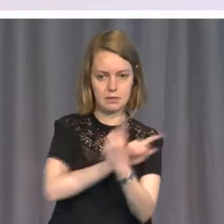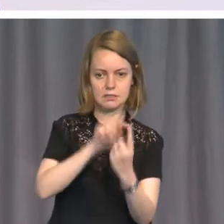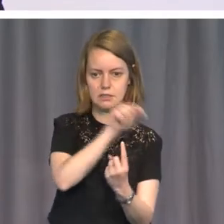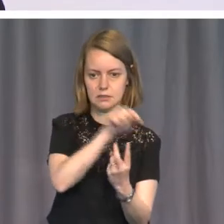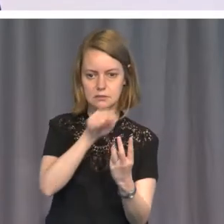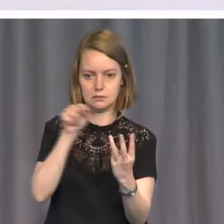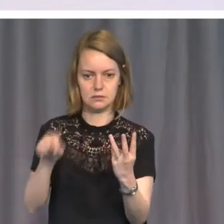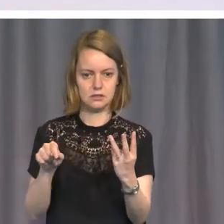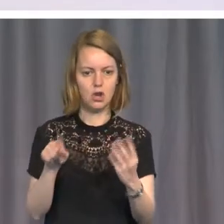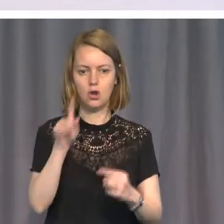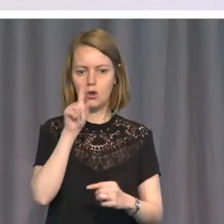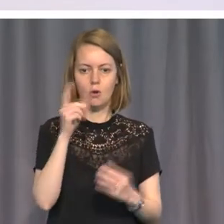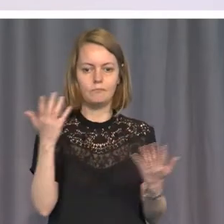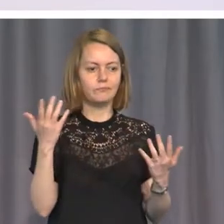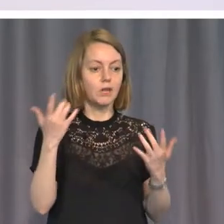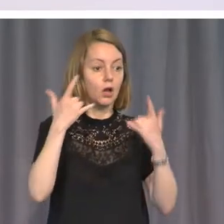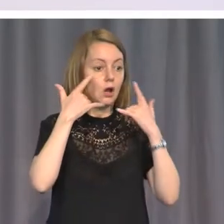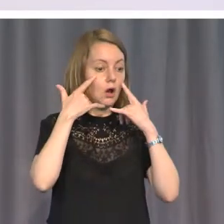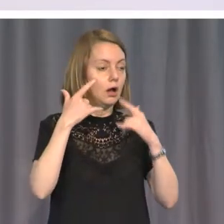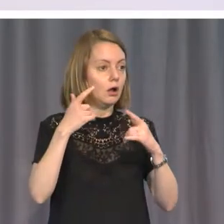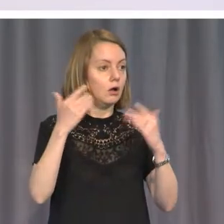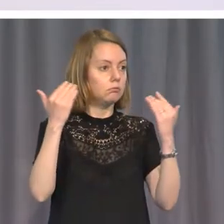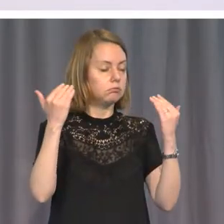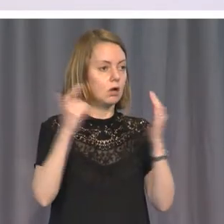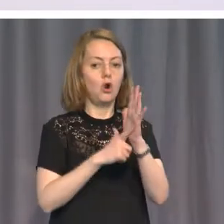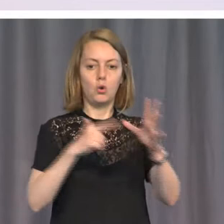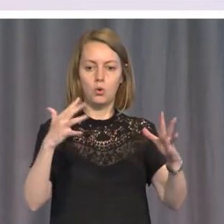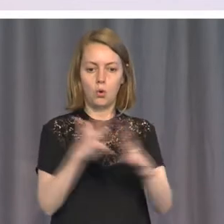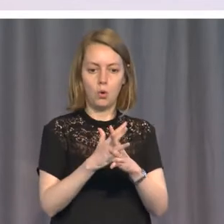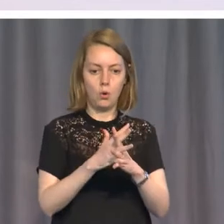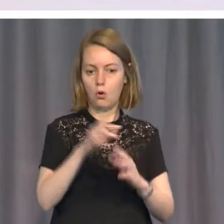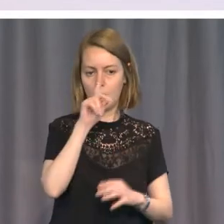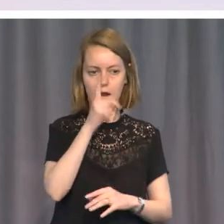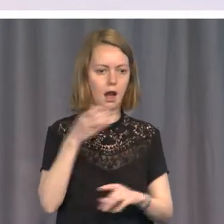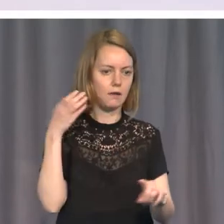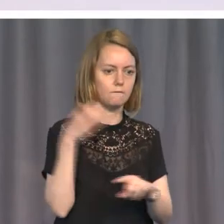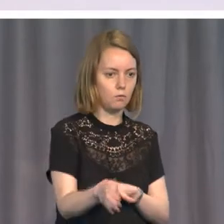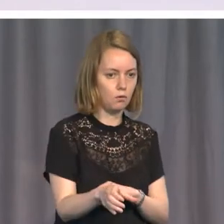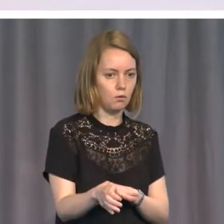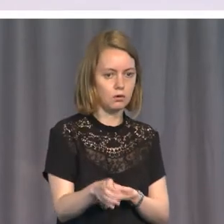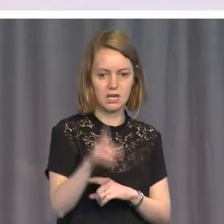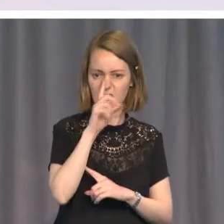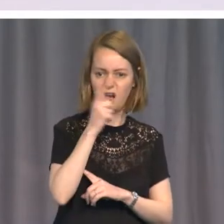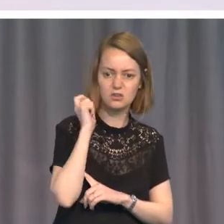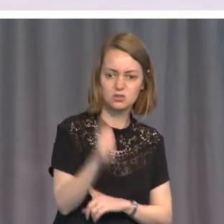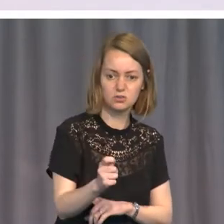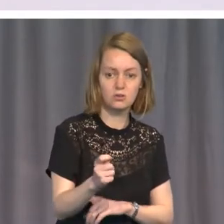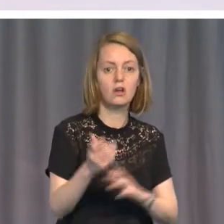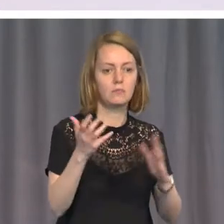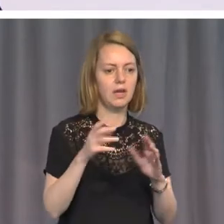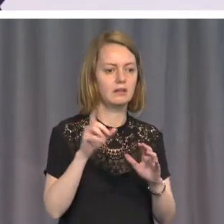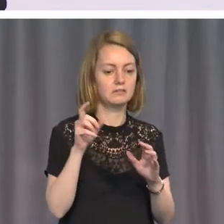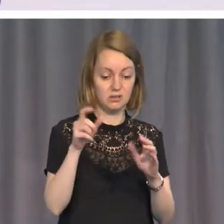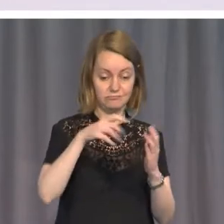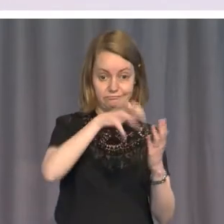enforcement machinery, and they went into cold storage during the Cold War. That was the